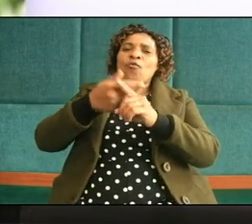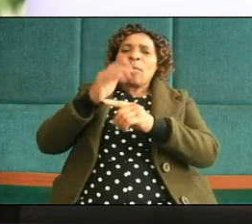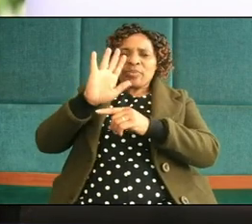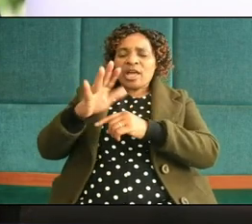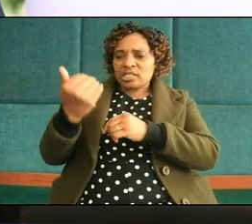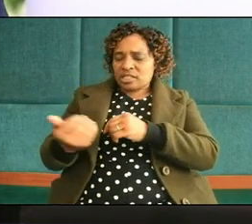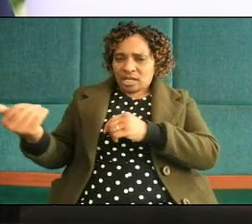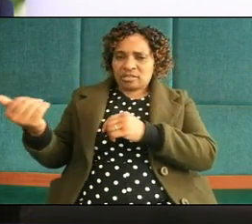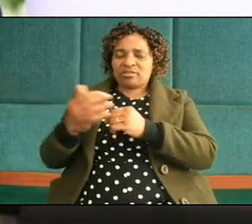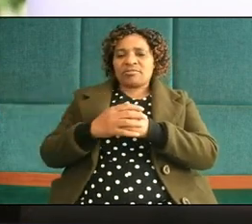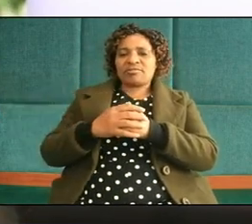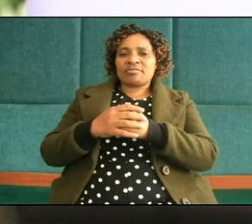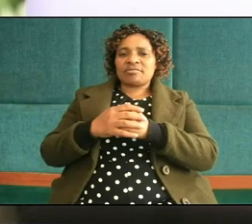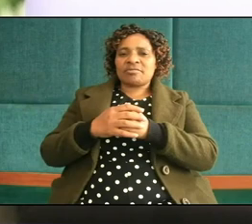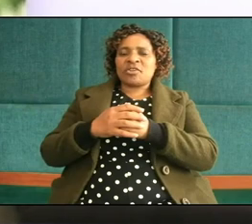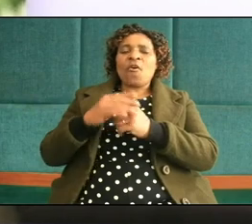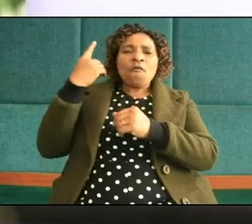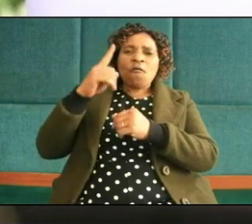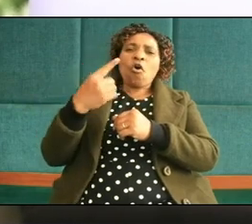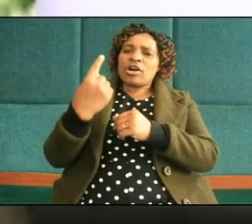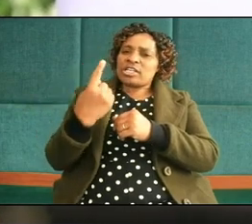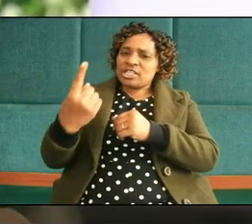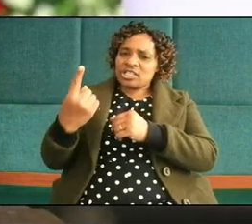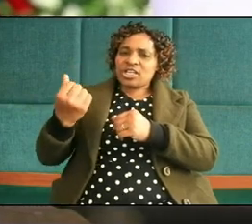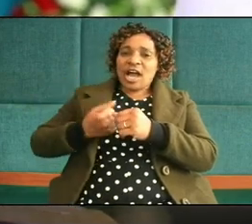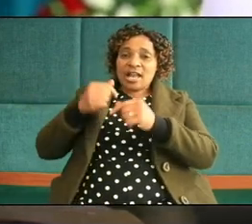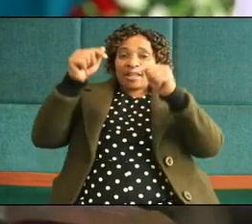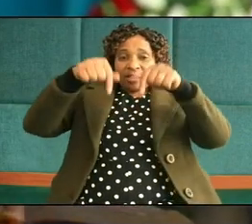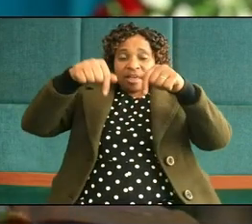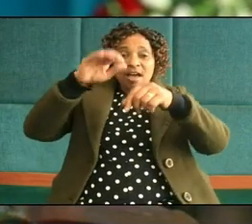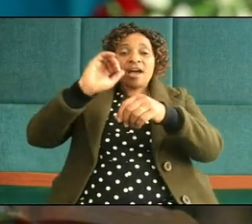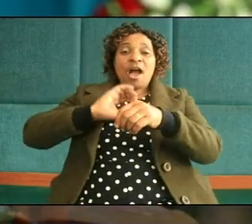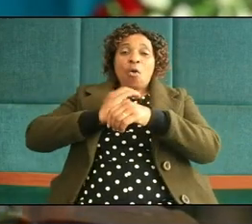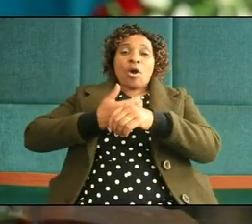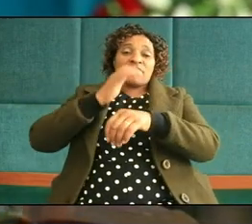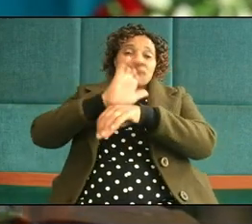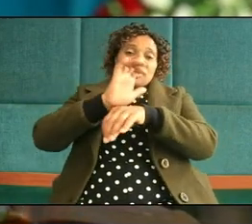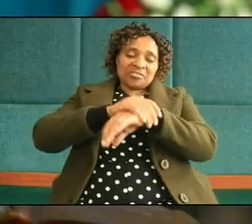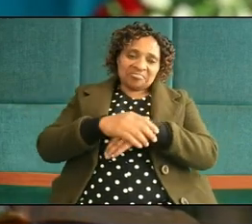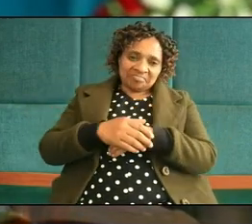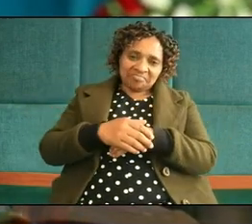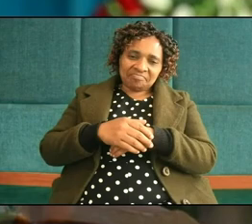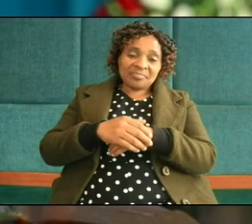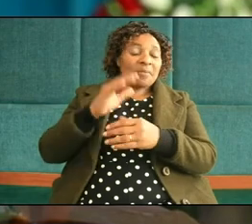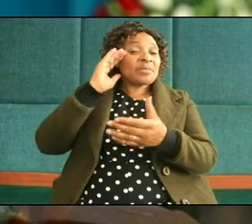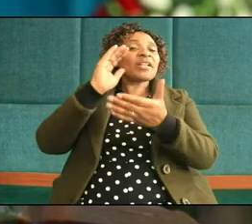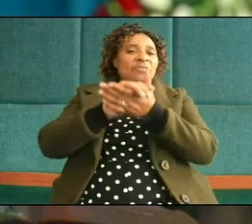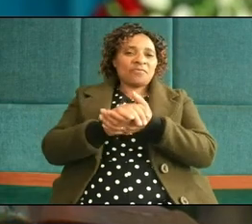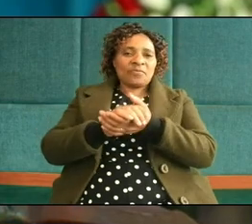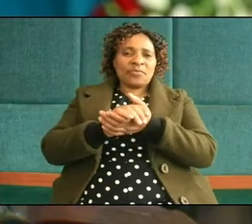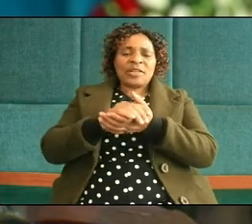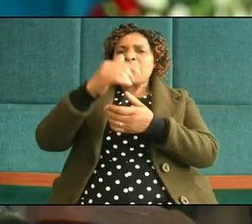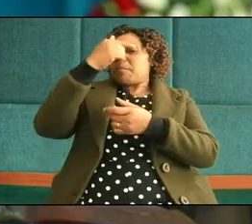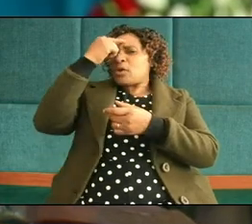for every girls here here here in our church believe me because